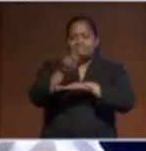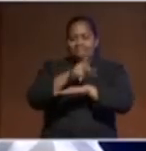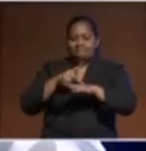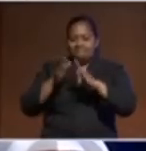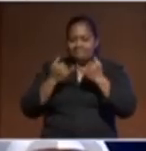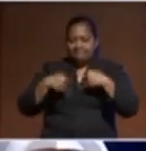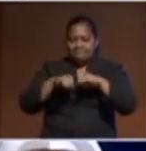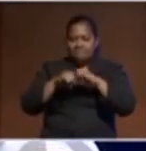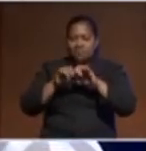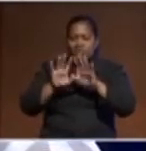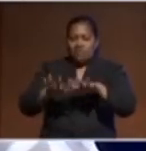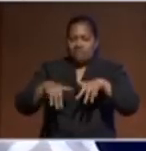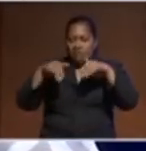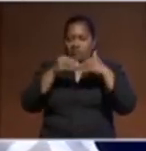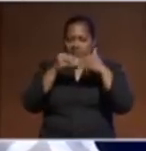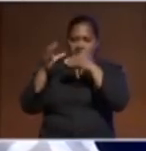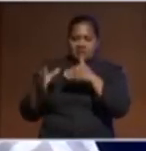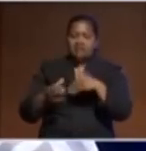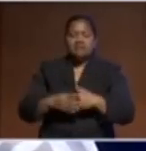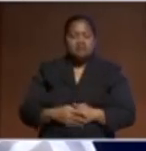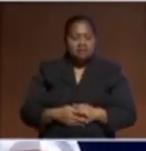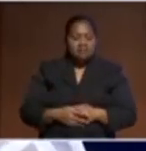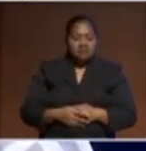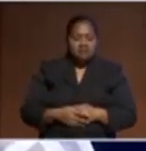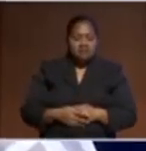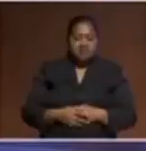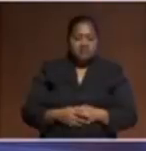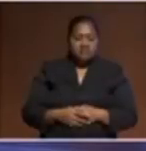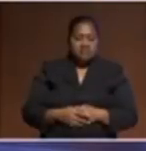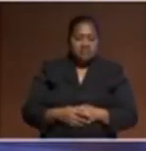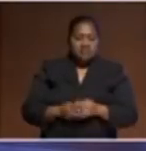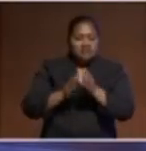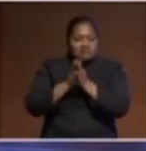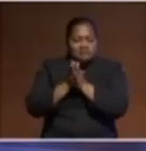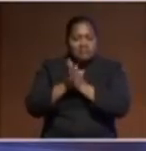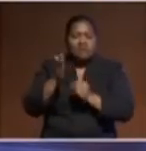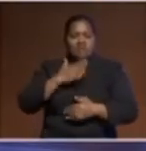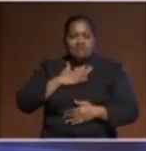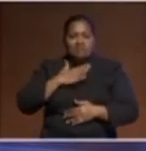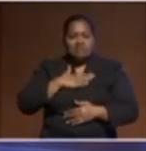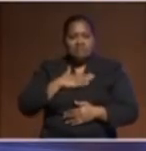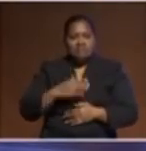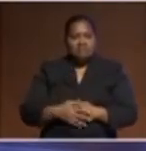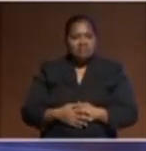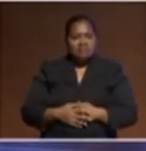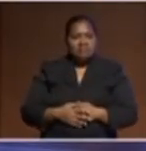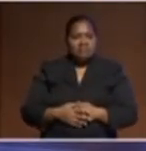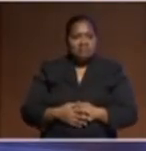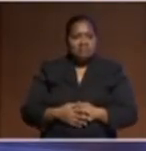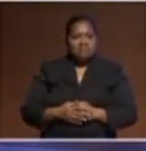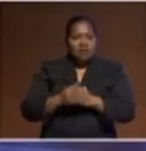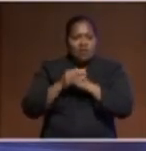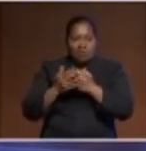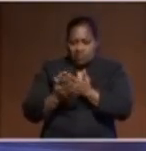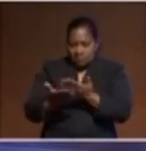leaders, it is refreshing to be among my colleague leaders here to look at the issues that are important to